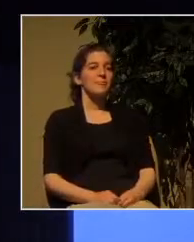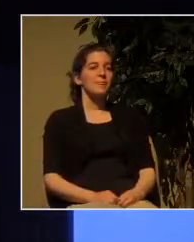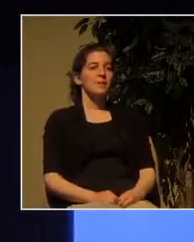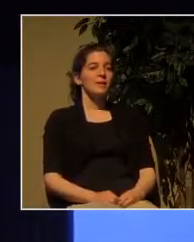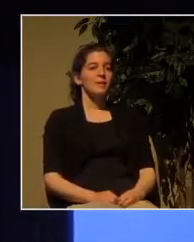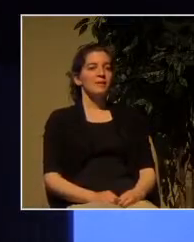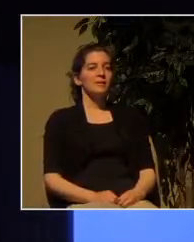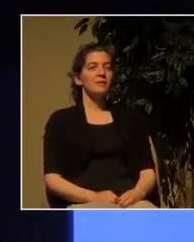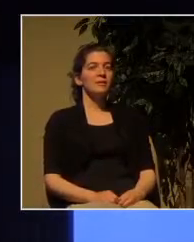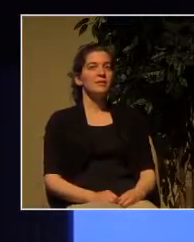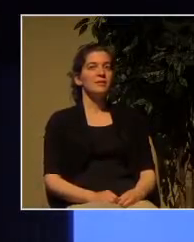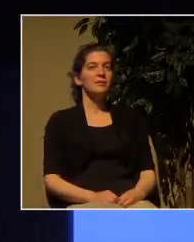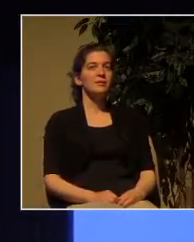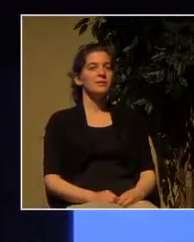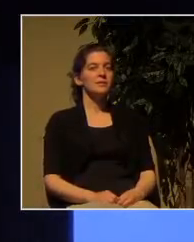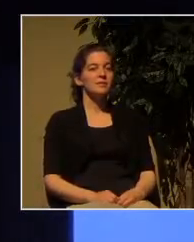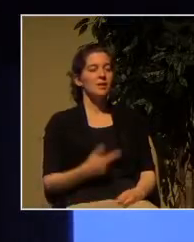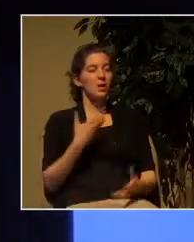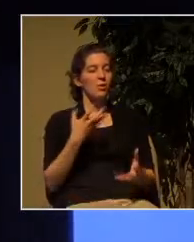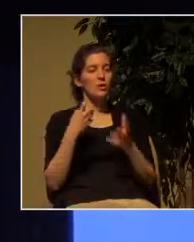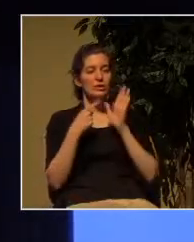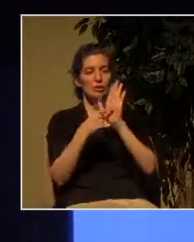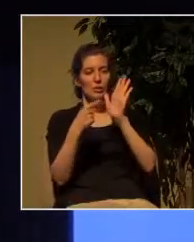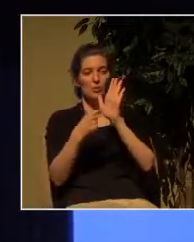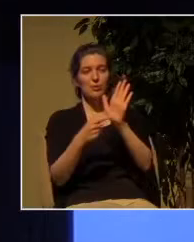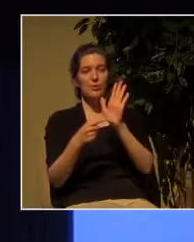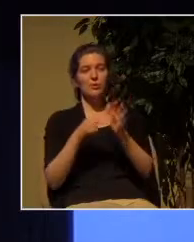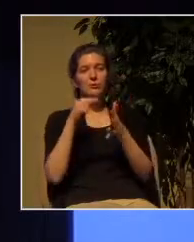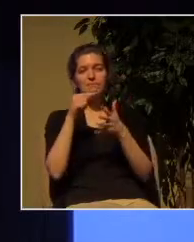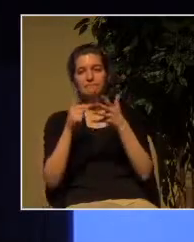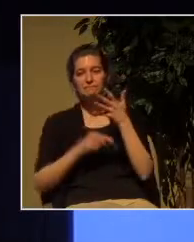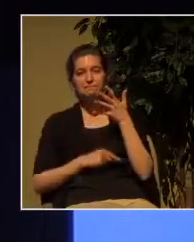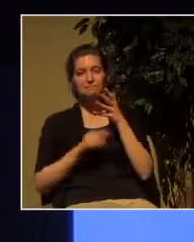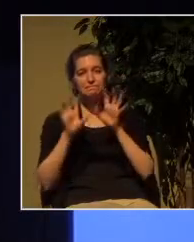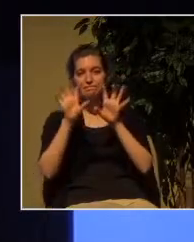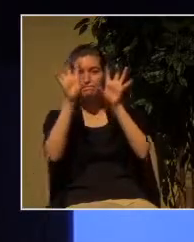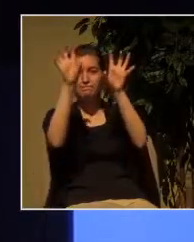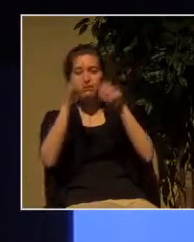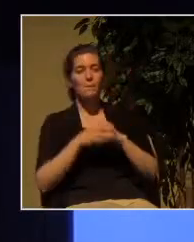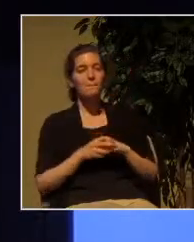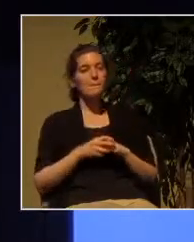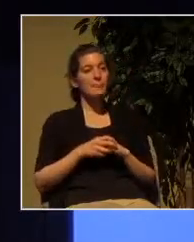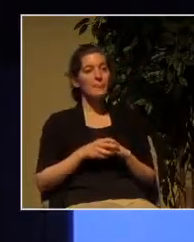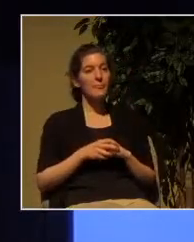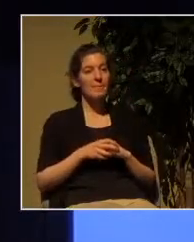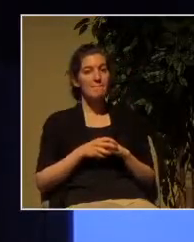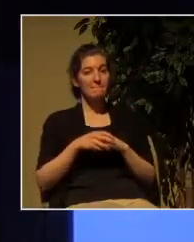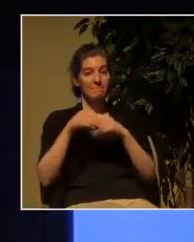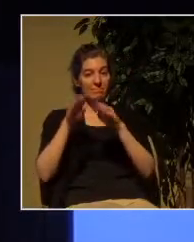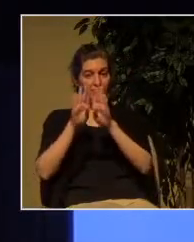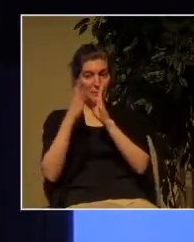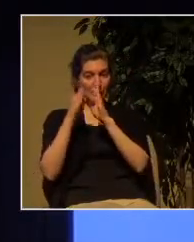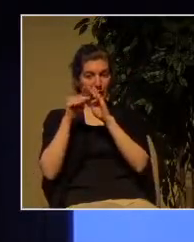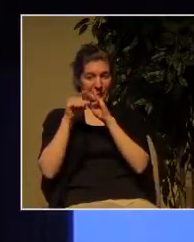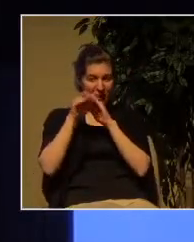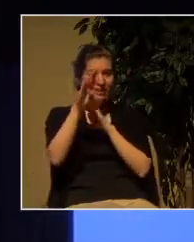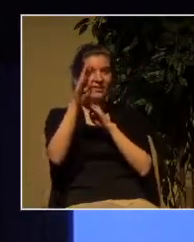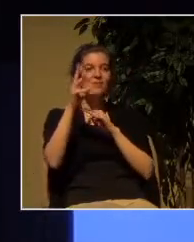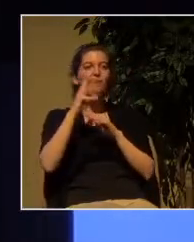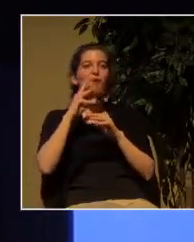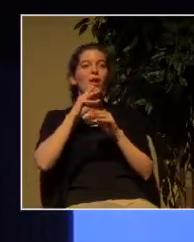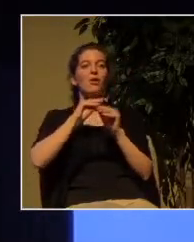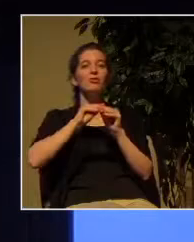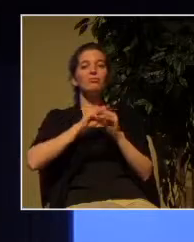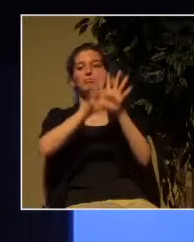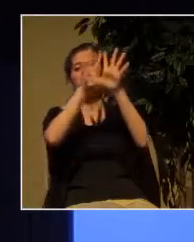let me point out some of its features because they're also very interesting there's of course the fountain of water where you draw life